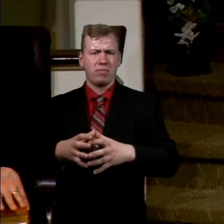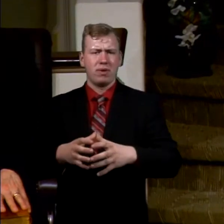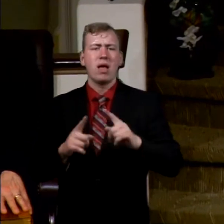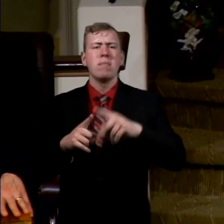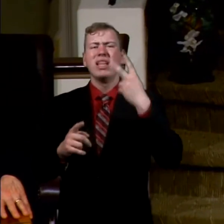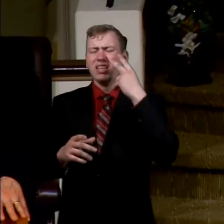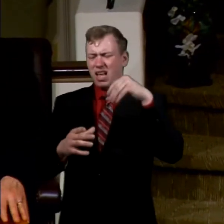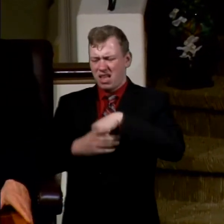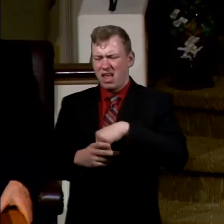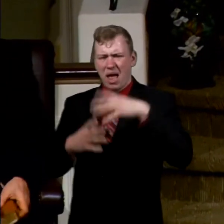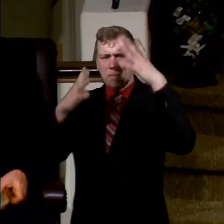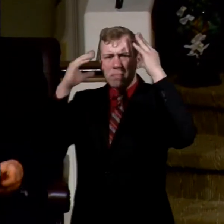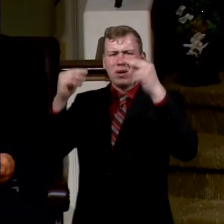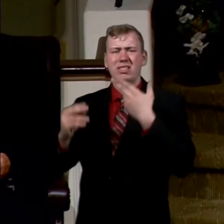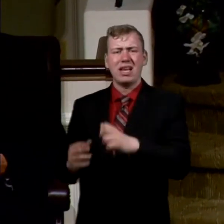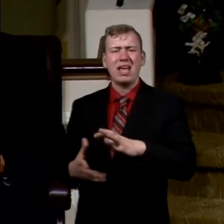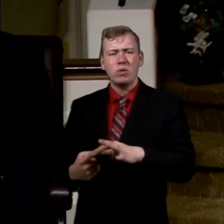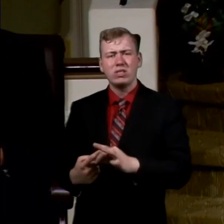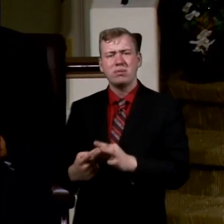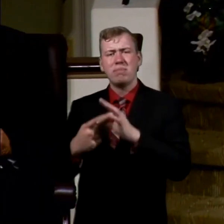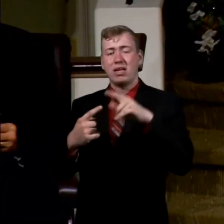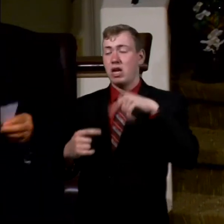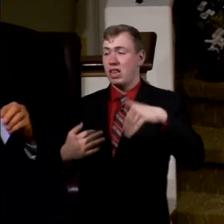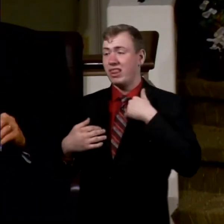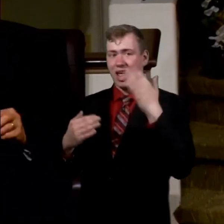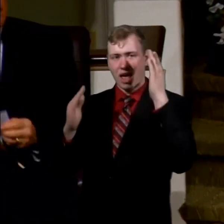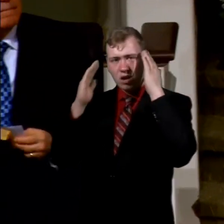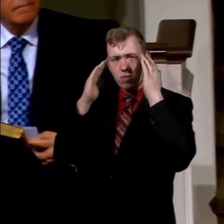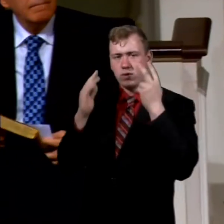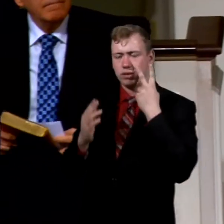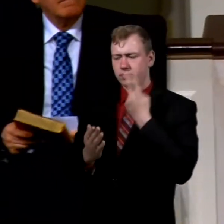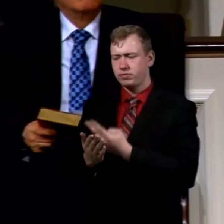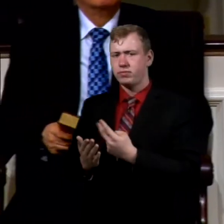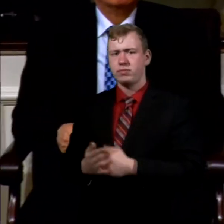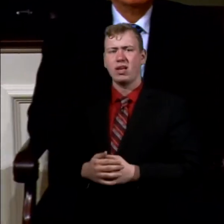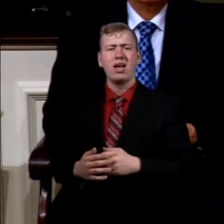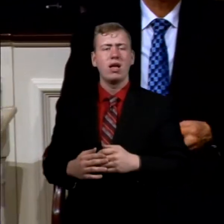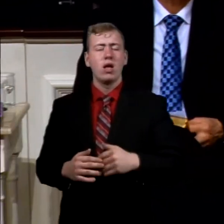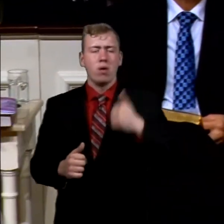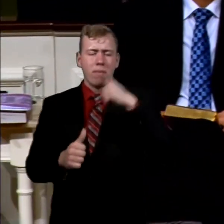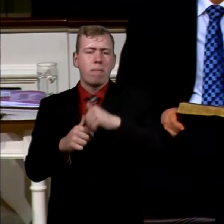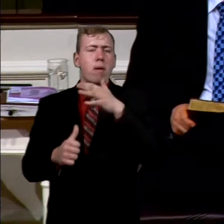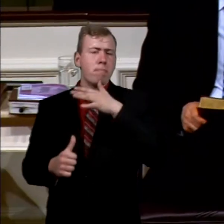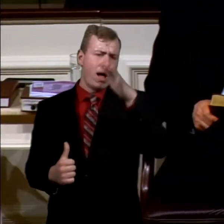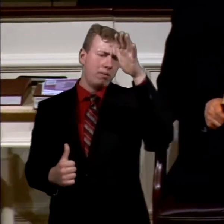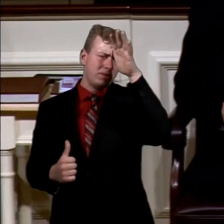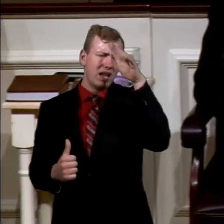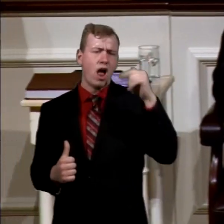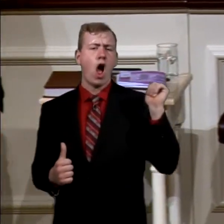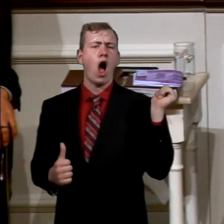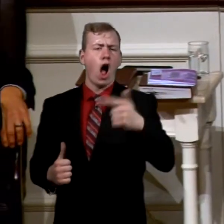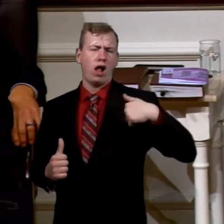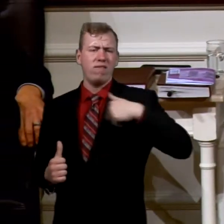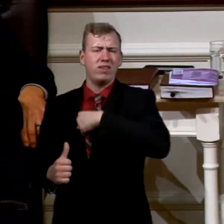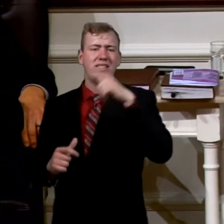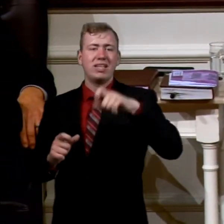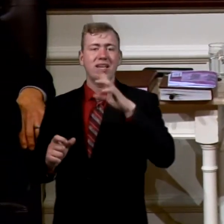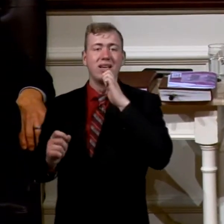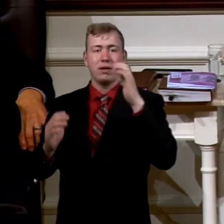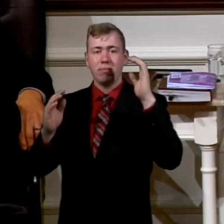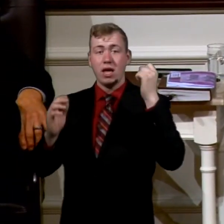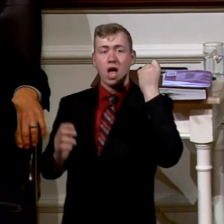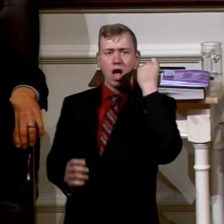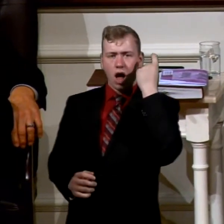in Moses, he was very special. They had some perception. Let me just tell you something. Moms and dads, all of us need to be perceptive